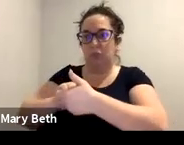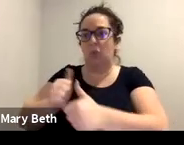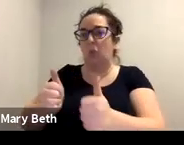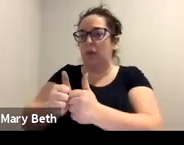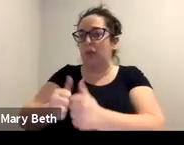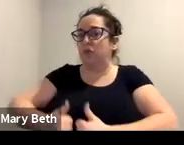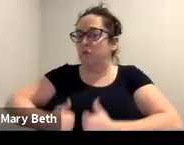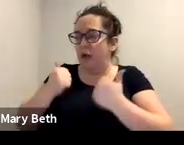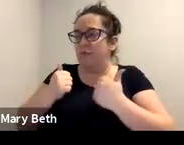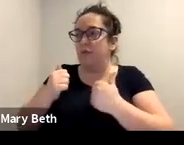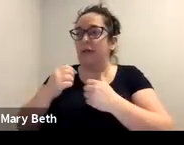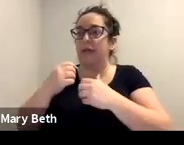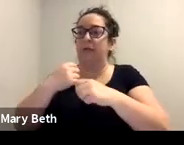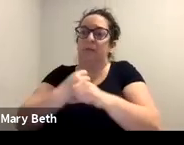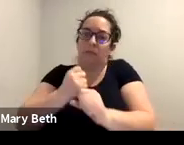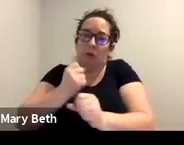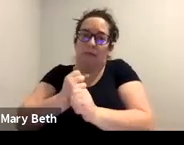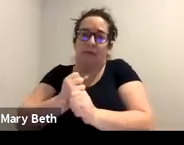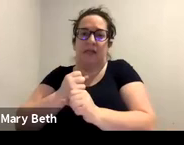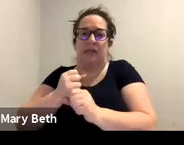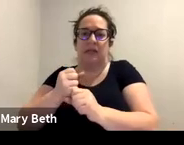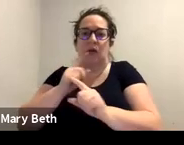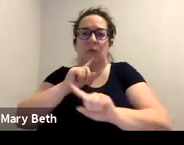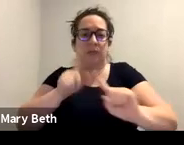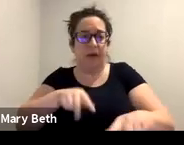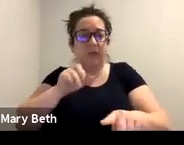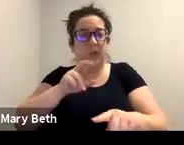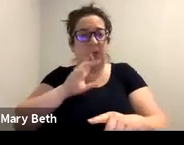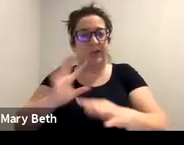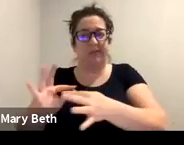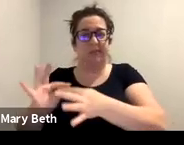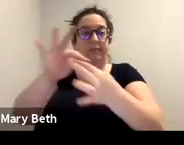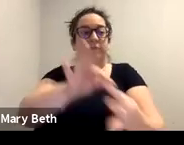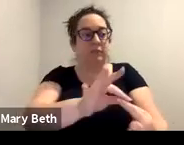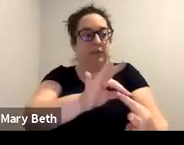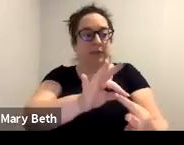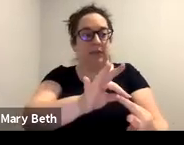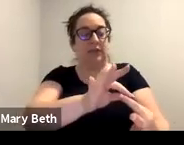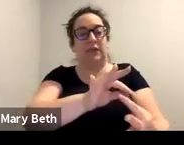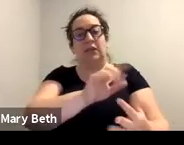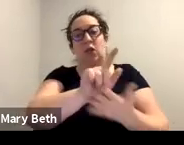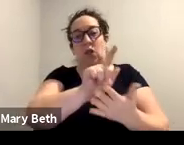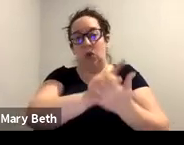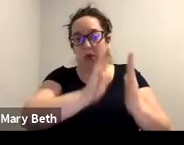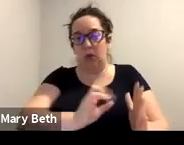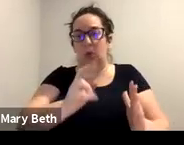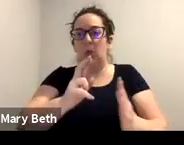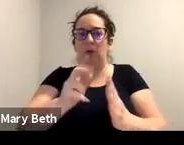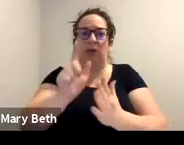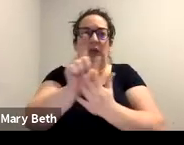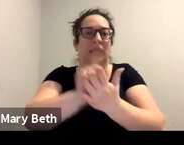connecting to a lawyer to make sure that if there needs to be a legal argument, um, that the survivor is supported,